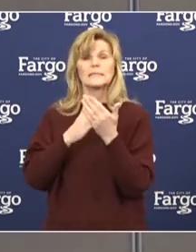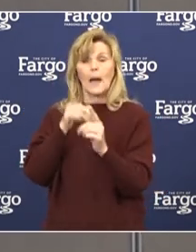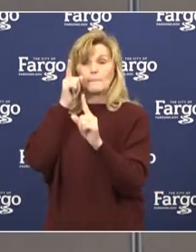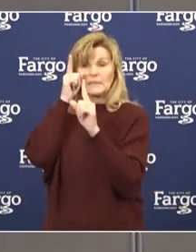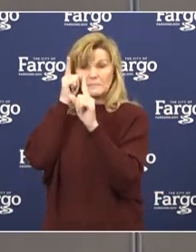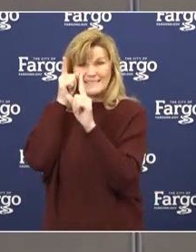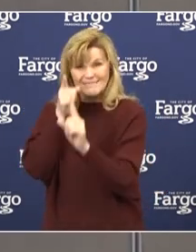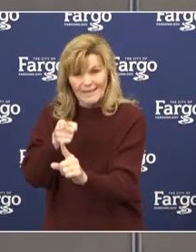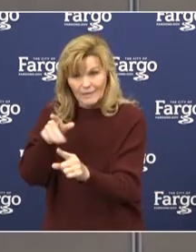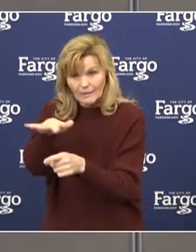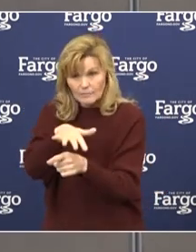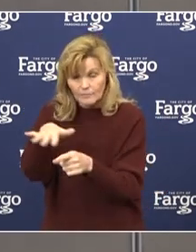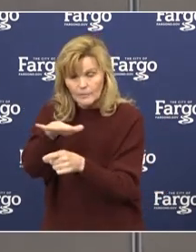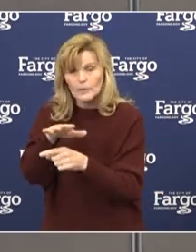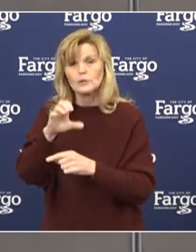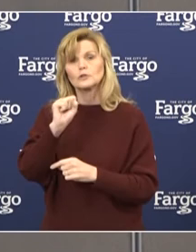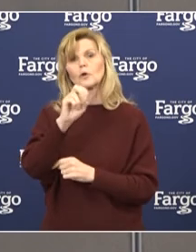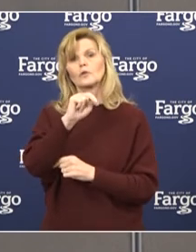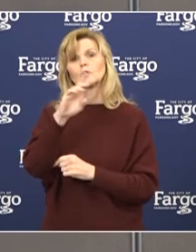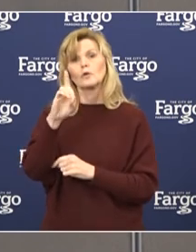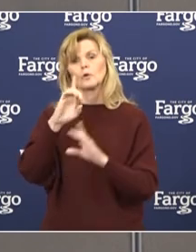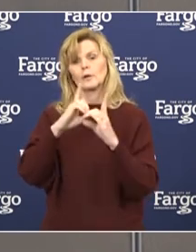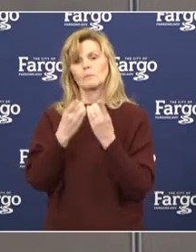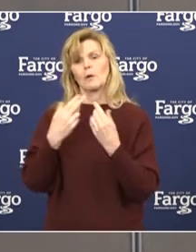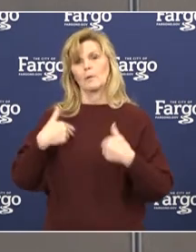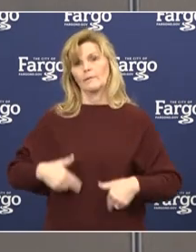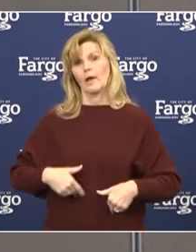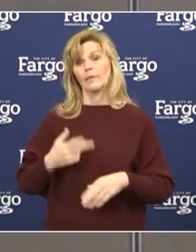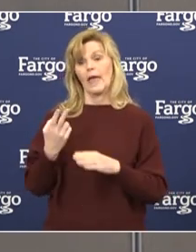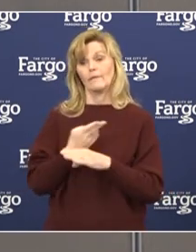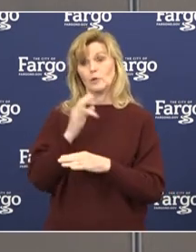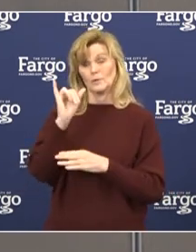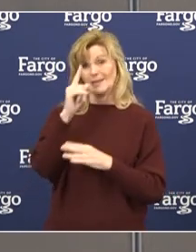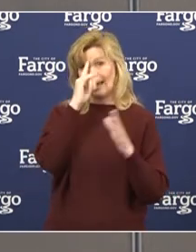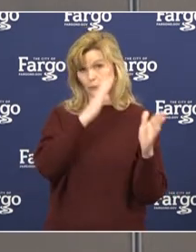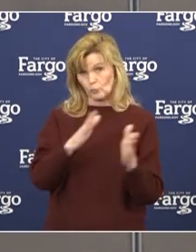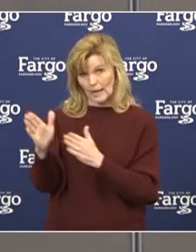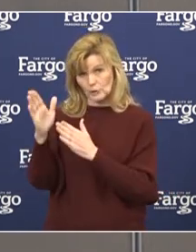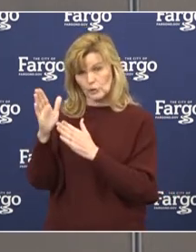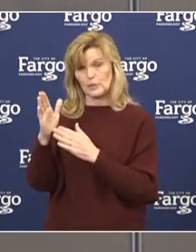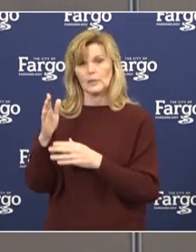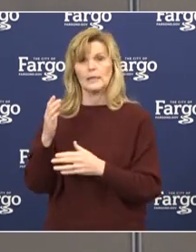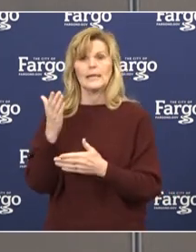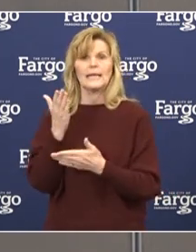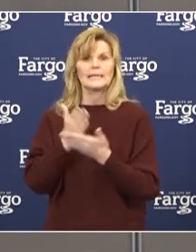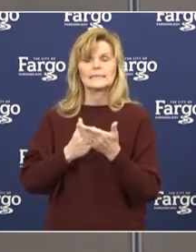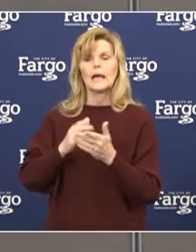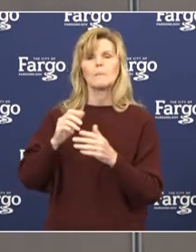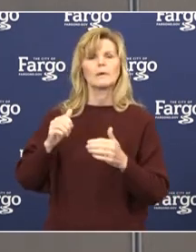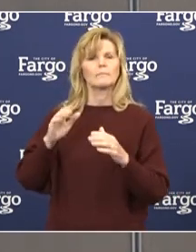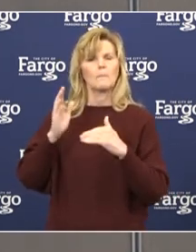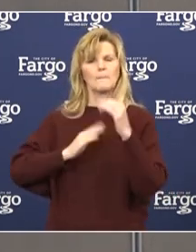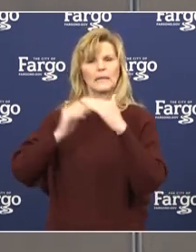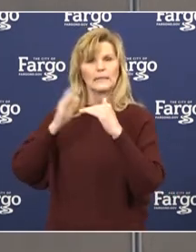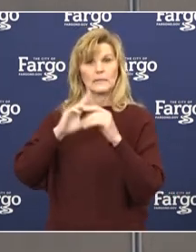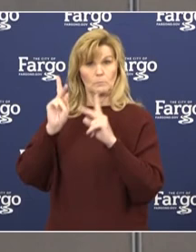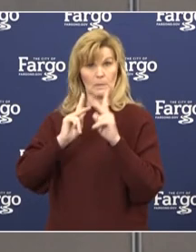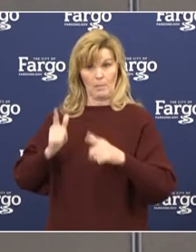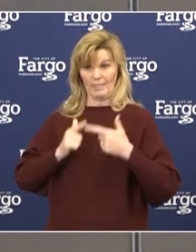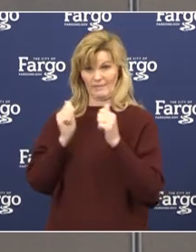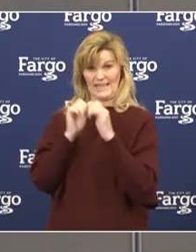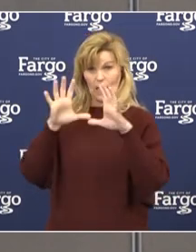efforts. So the North Dakota Department of Health has used this strategy in some congregate living facilities in our area,